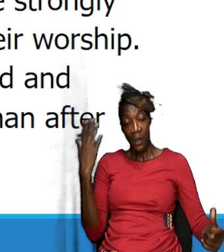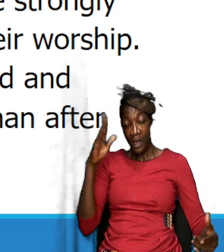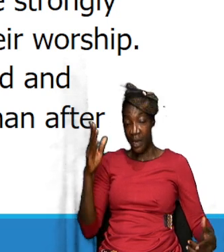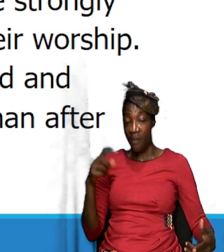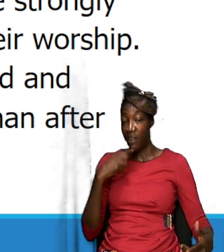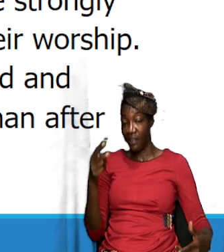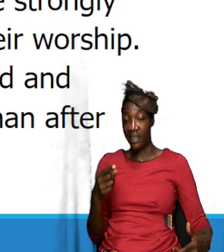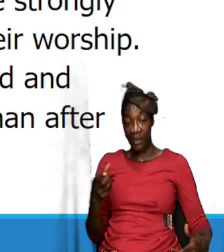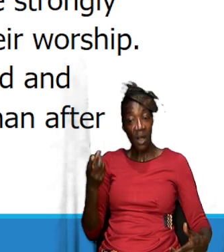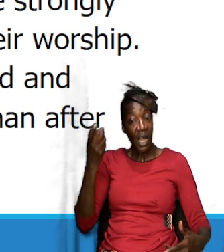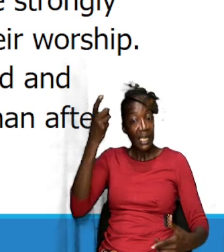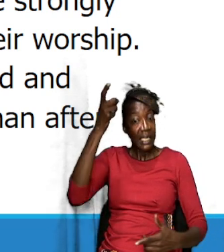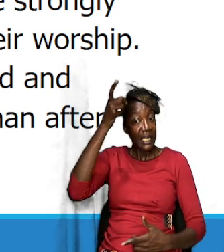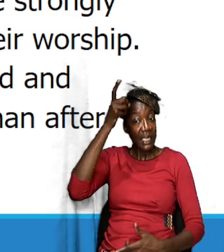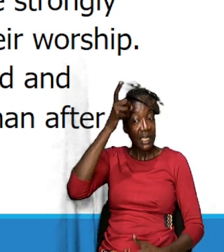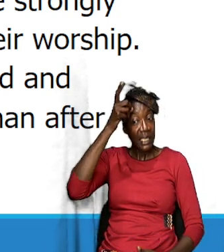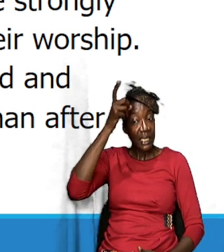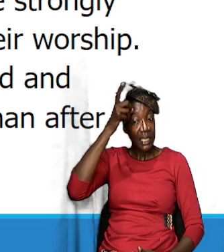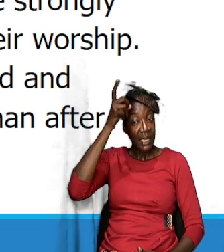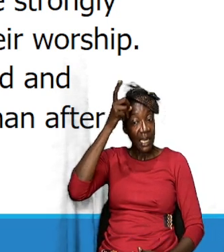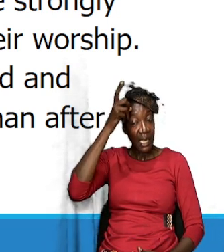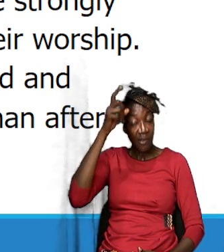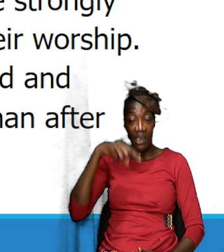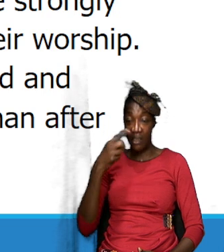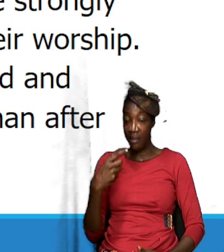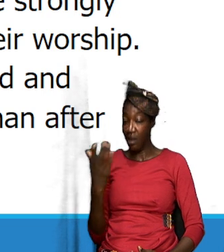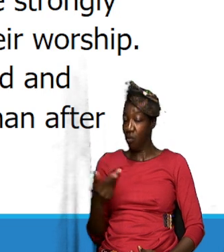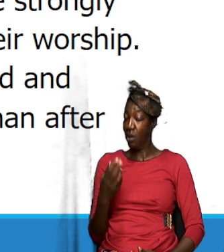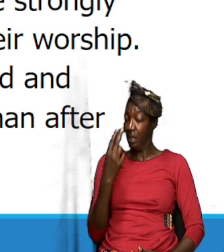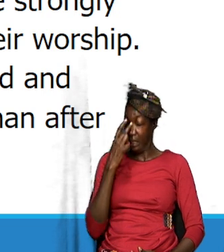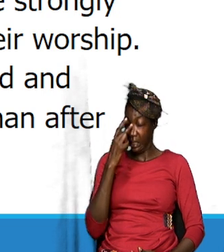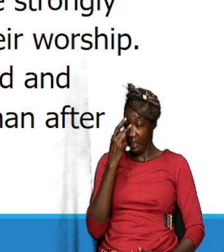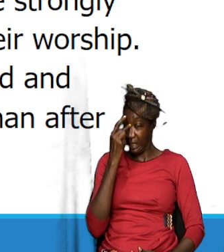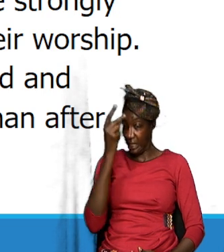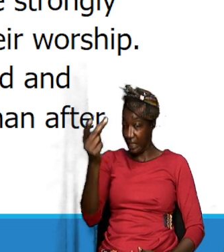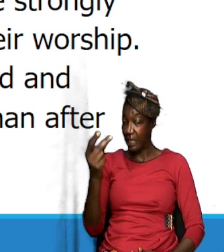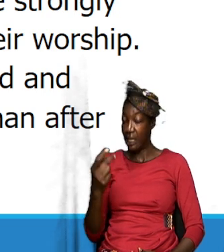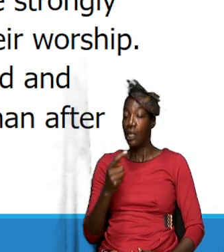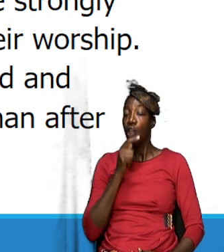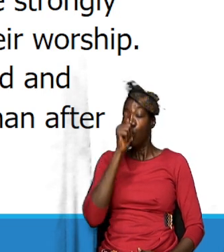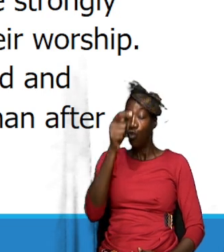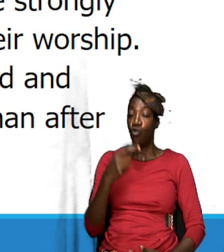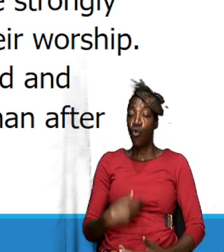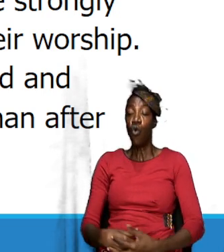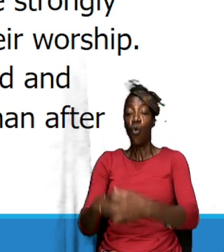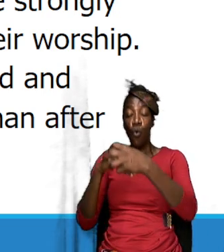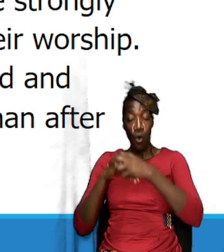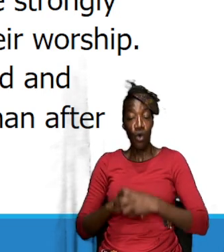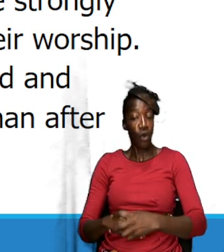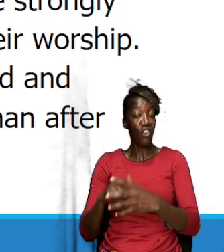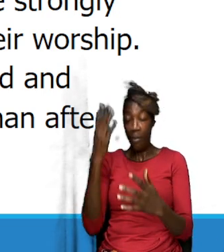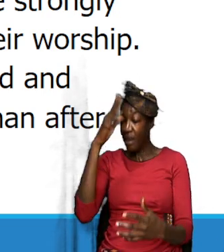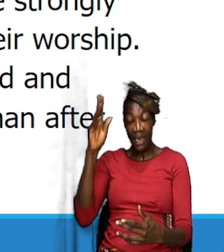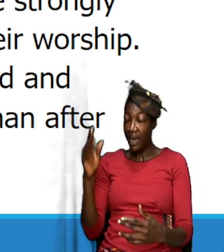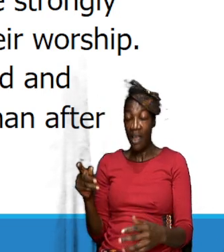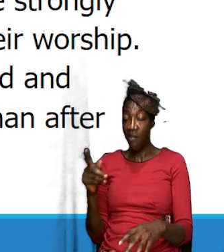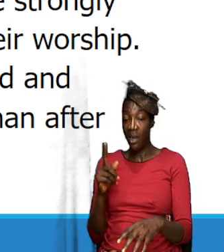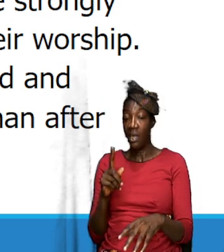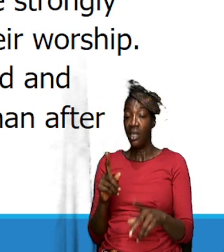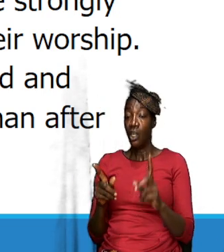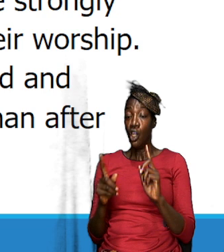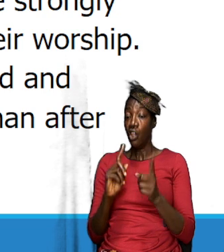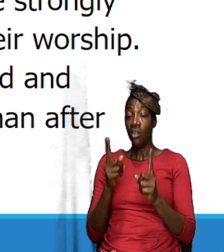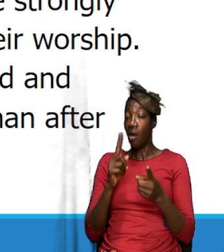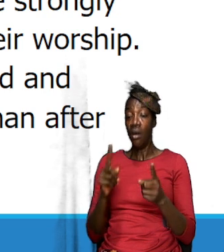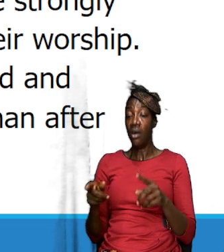said if you want to see true worship look at the life of David no he didn't point to David neither did he